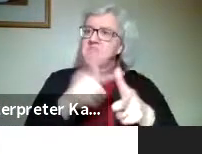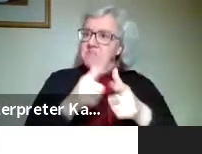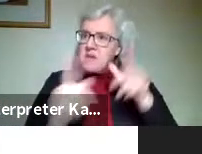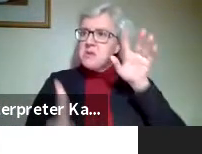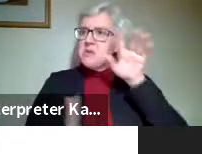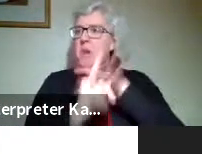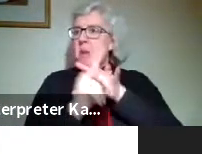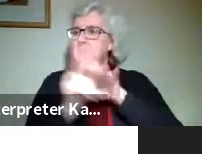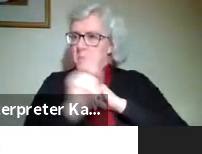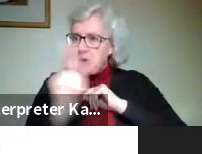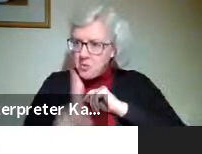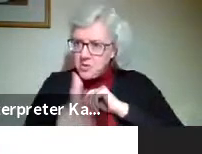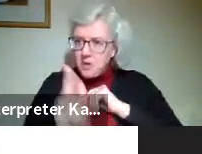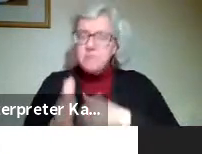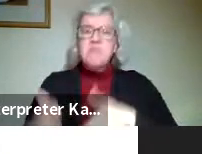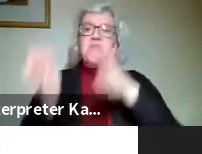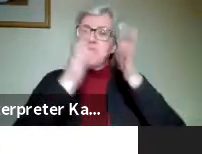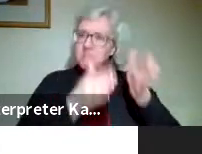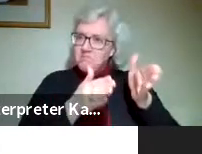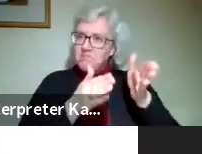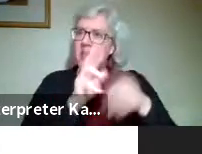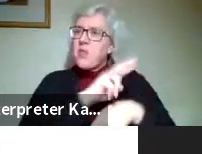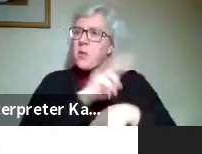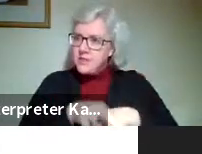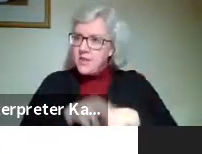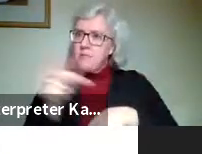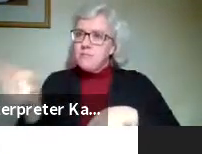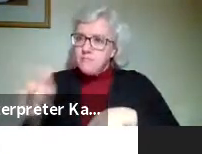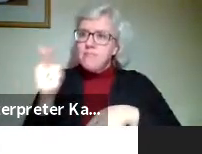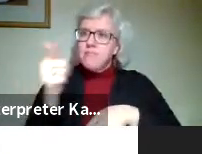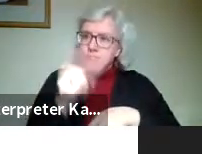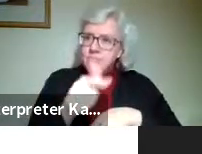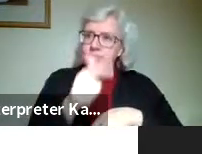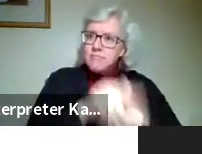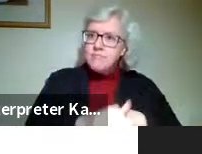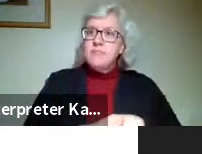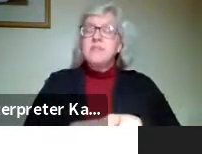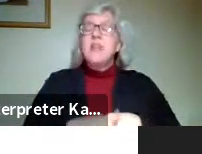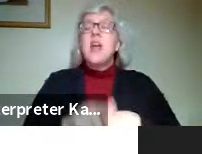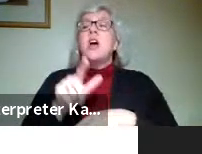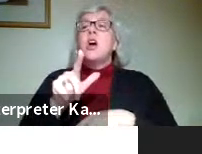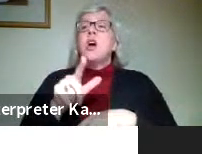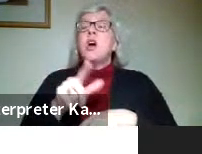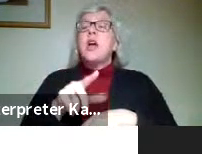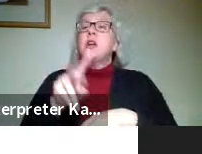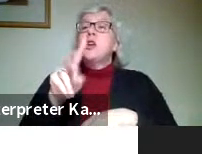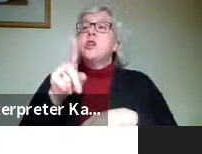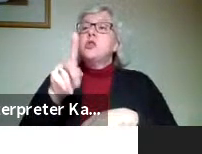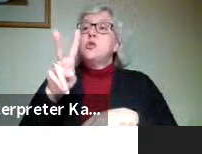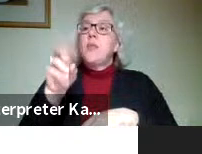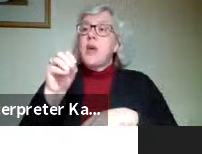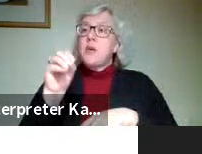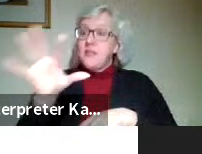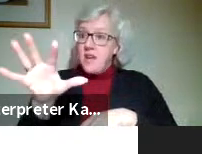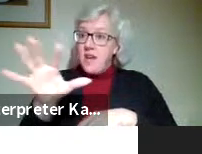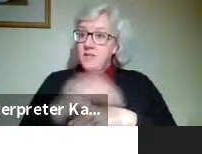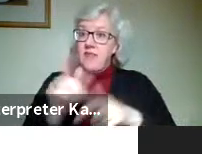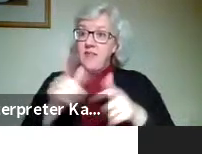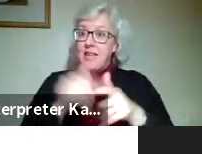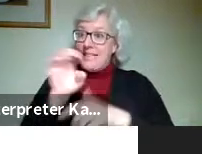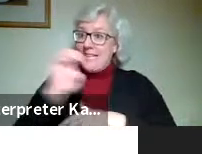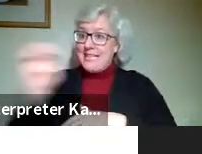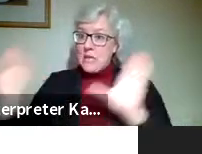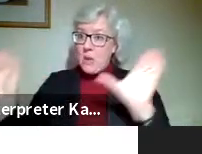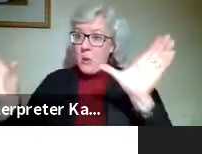would be on the Kenosha campus, and then it would be on the Racine campus. In 2005, the consolidation of the program in the eastern region